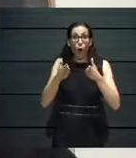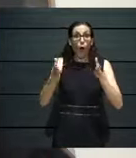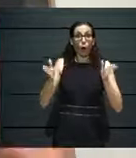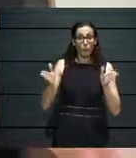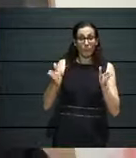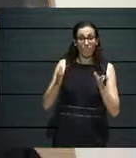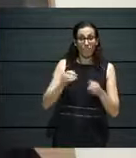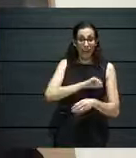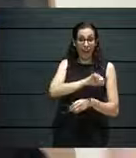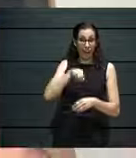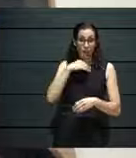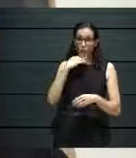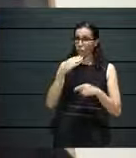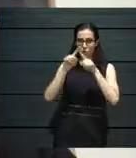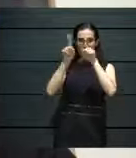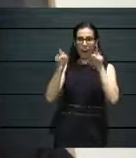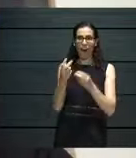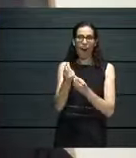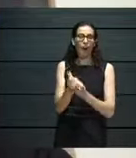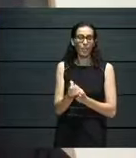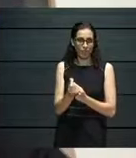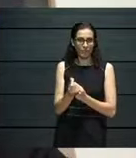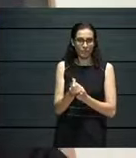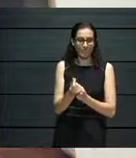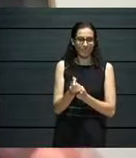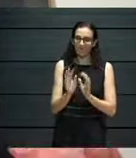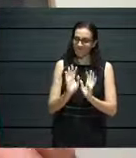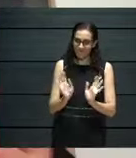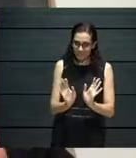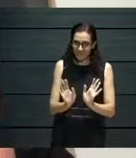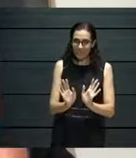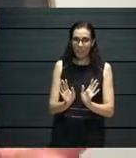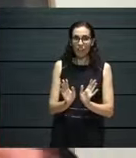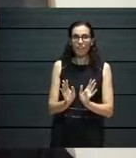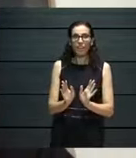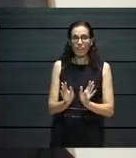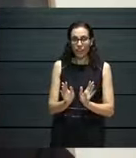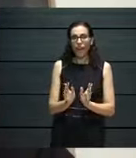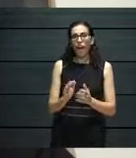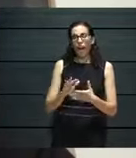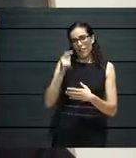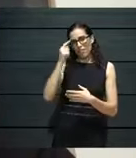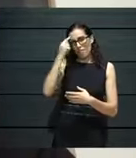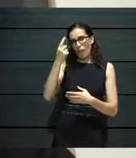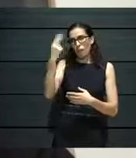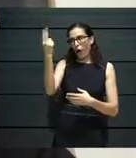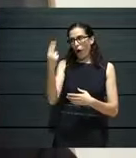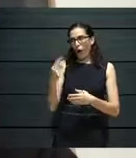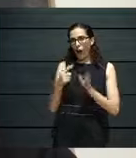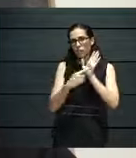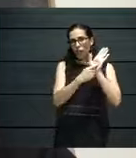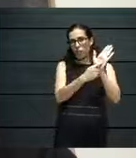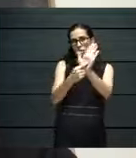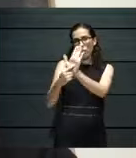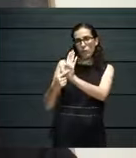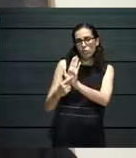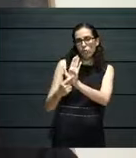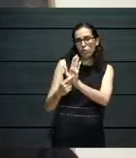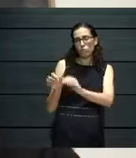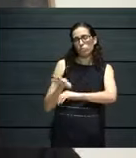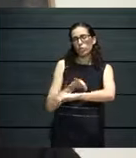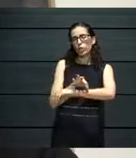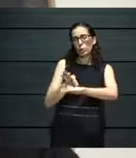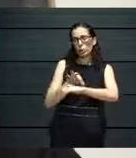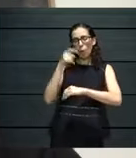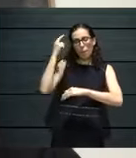the doors with, you know, the stock that we closed with before. Exhibitions take months, sometimes years to plan.